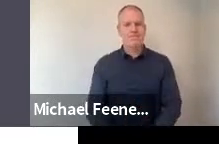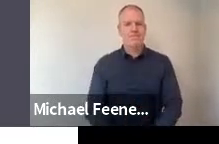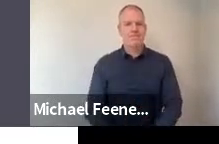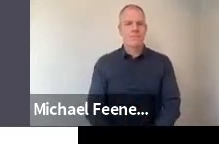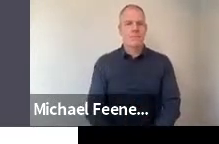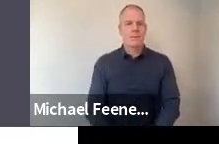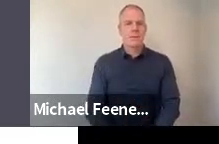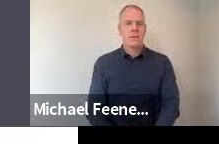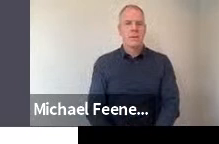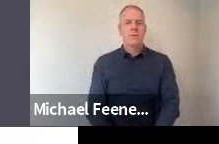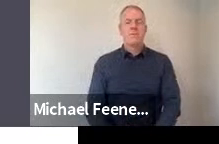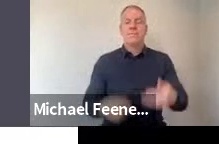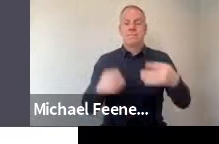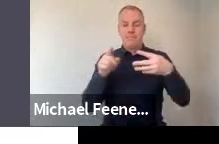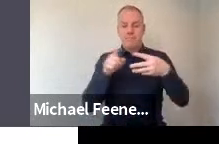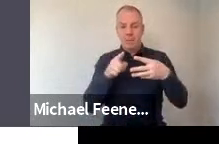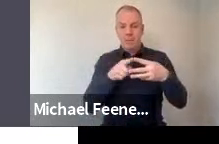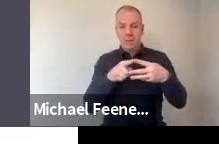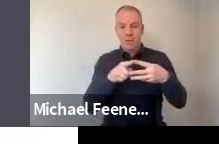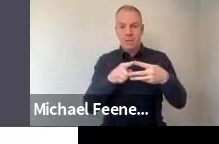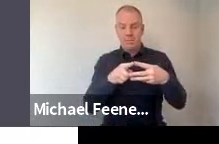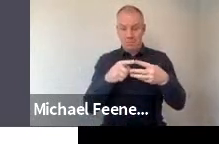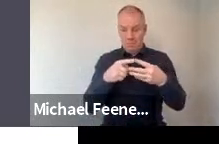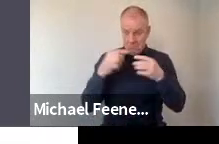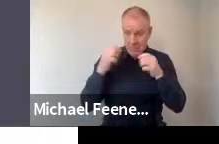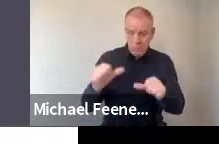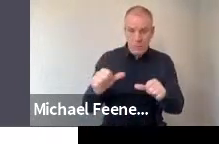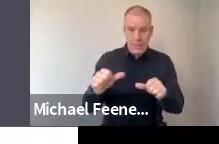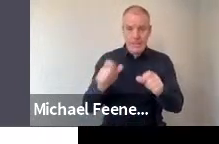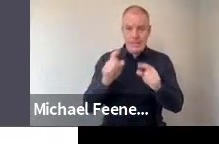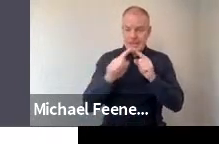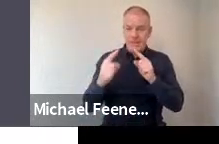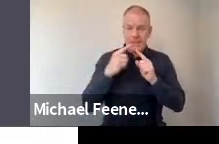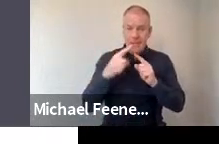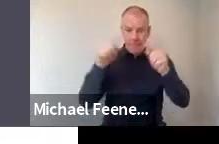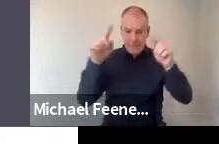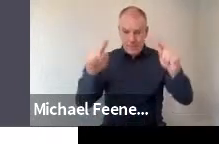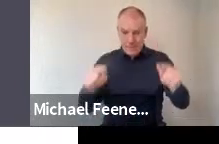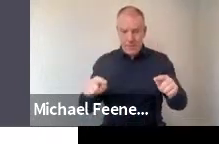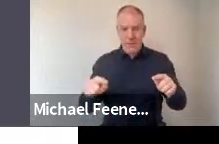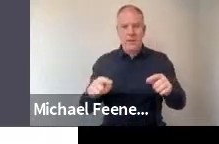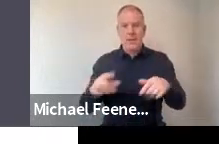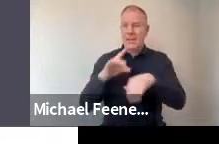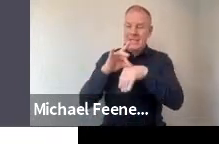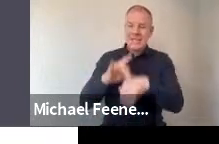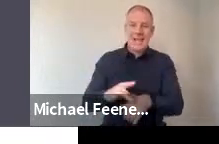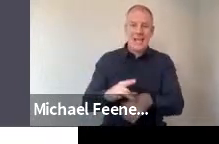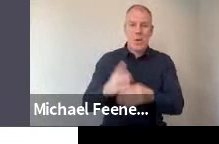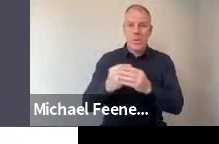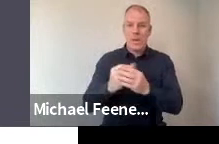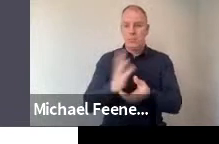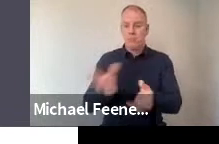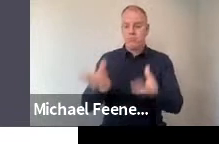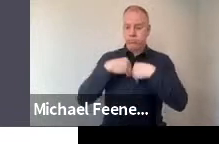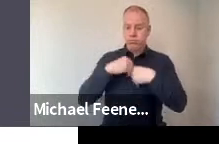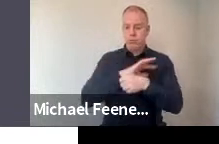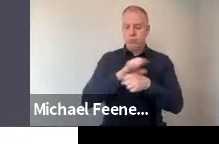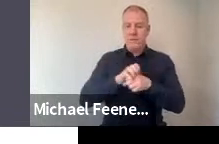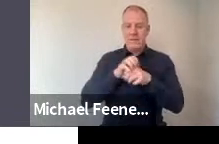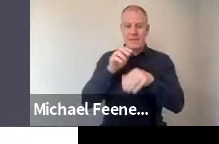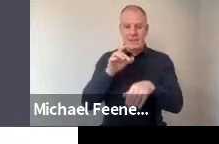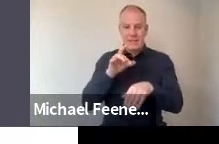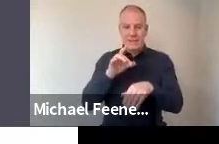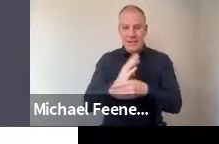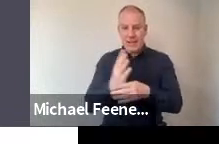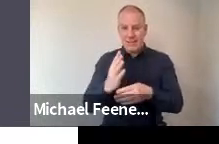We asked about their level of agreement with different statements, getting sick with the coronavirus COVID-19 can be serious.